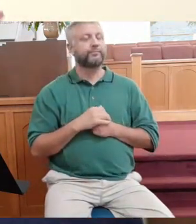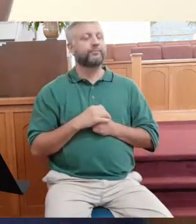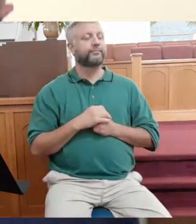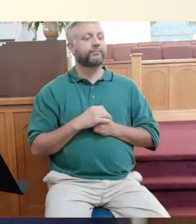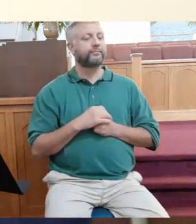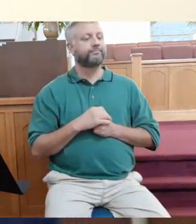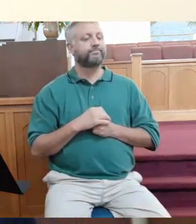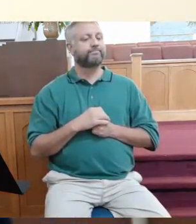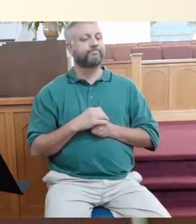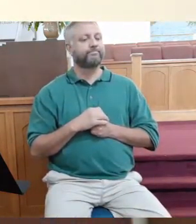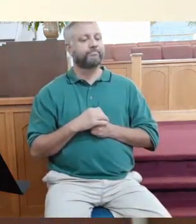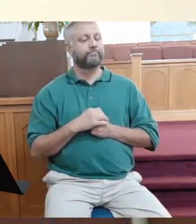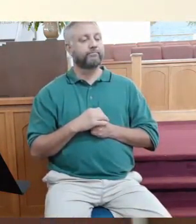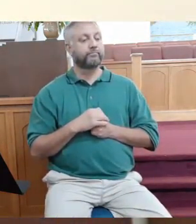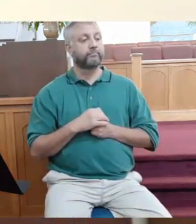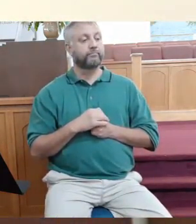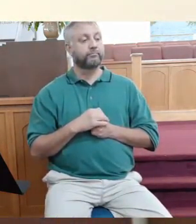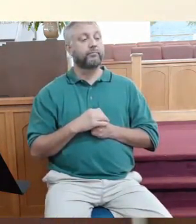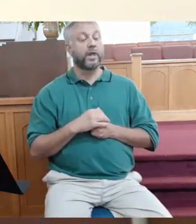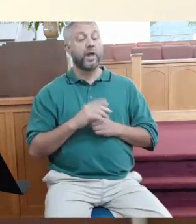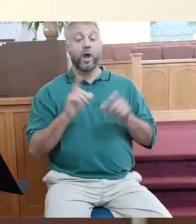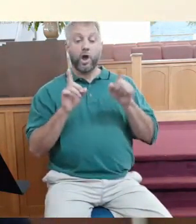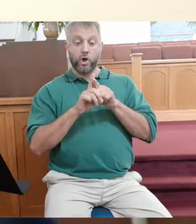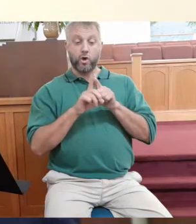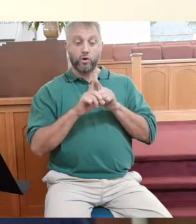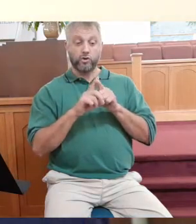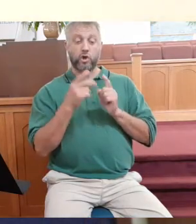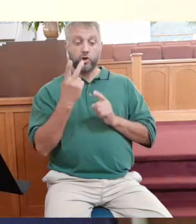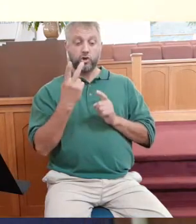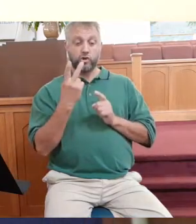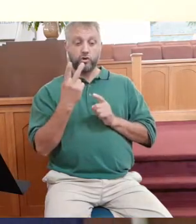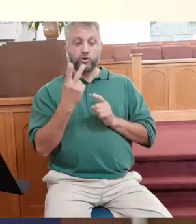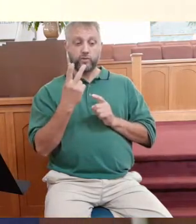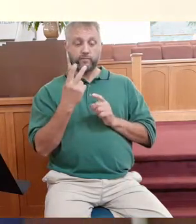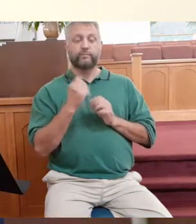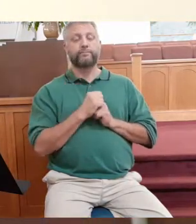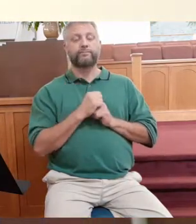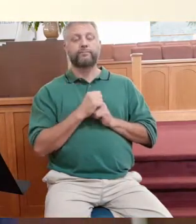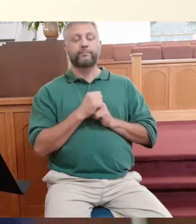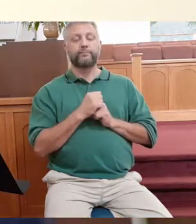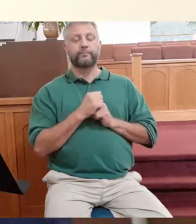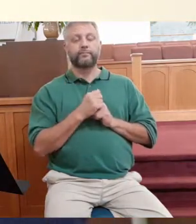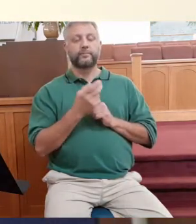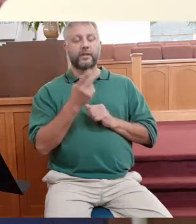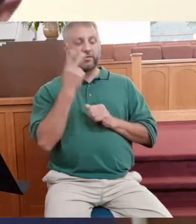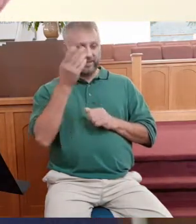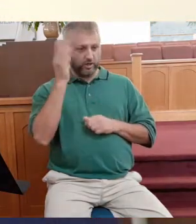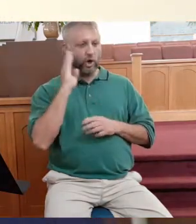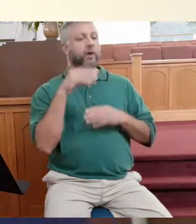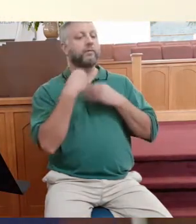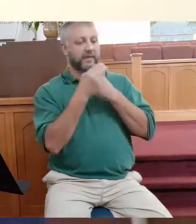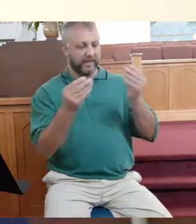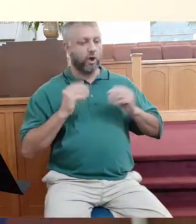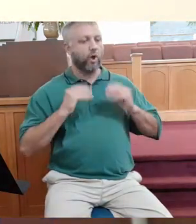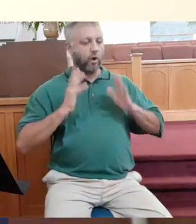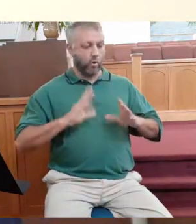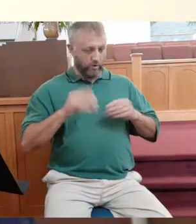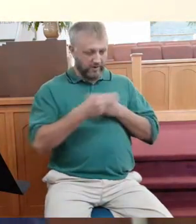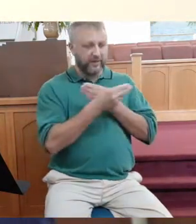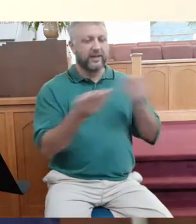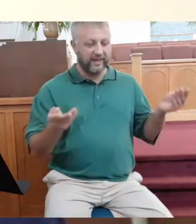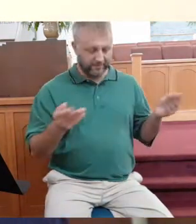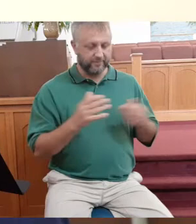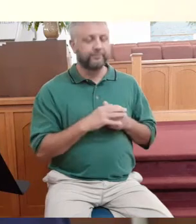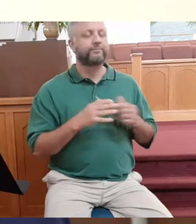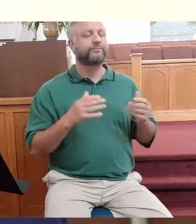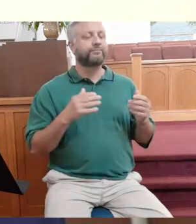issues of us in this parable. We see a generous God who paid them all. We see a compassionate God who hired people nobody